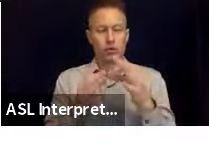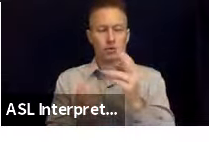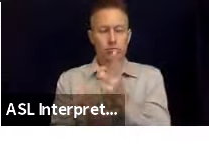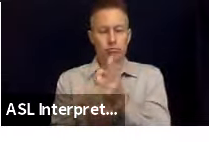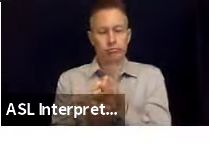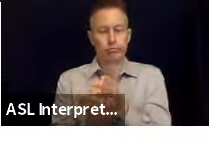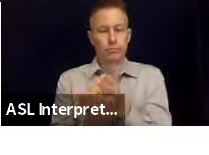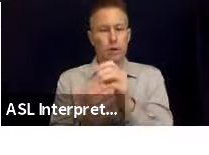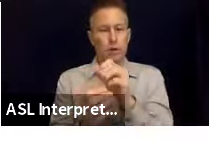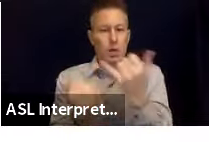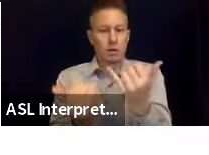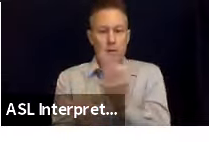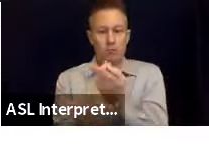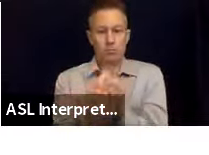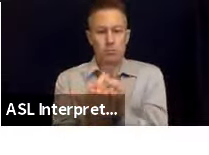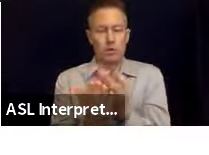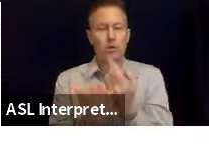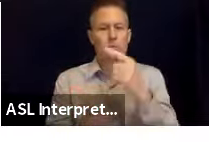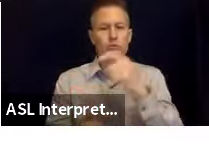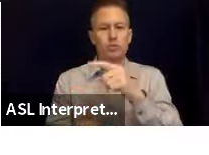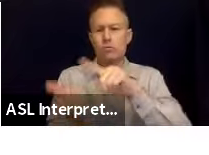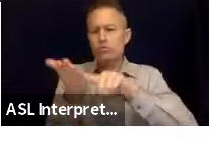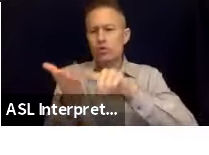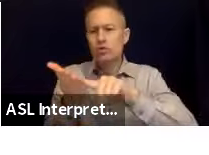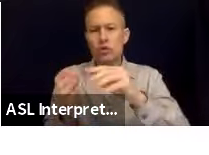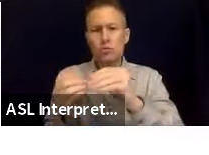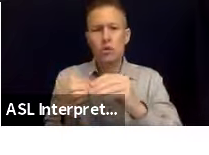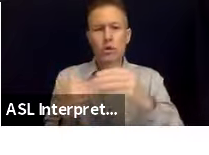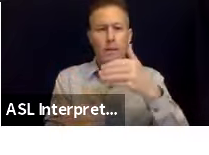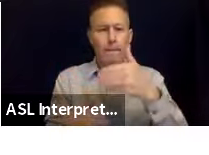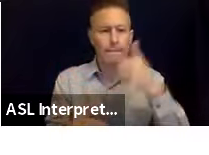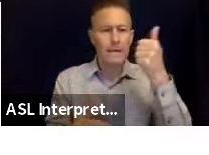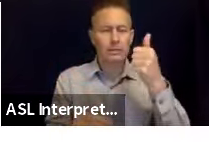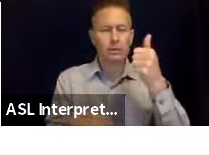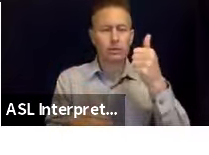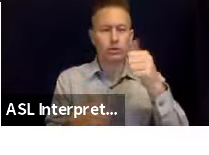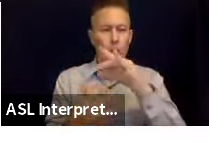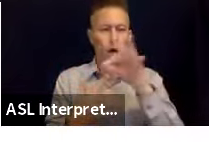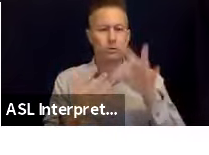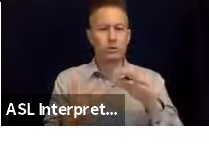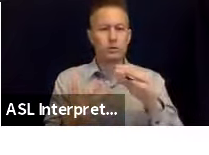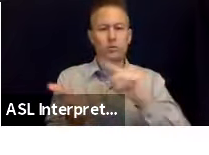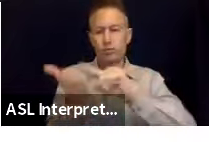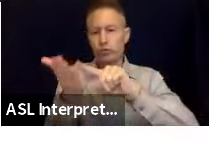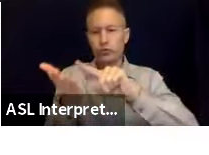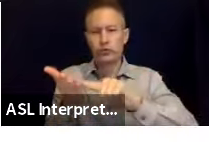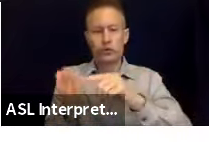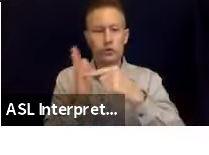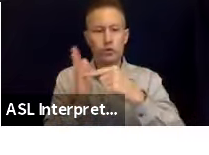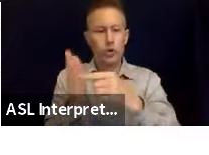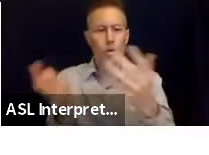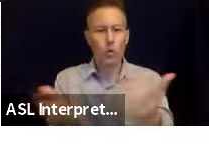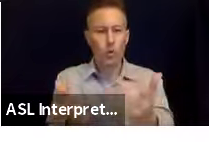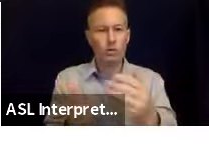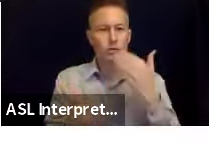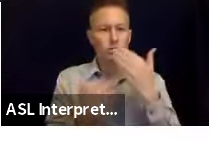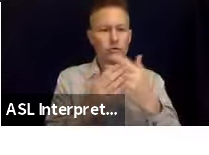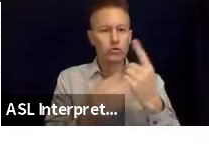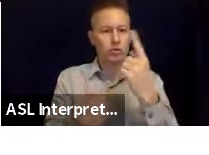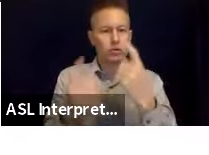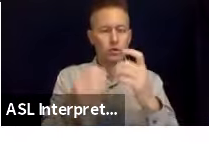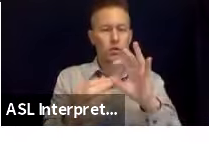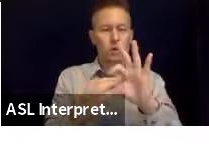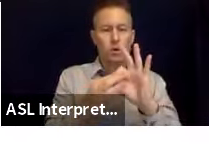think we should definitely look into that about what is a better option and what the research shows. Cynthia. Good question about